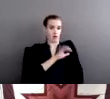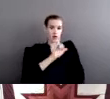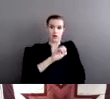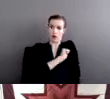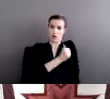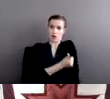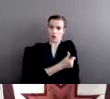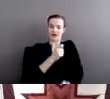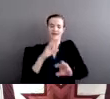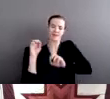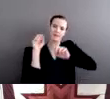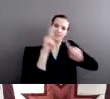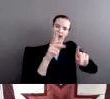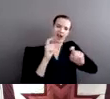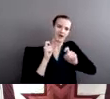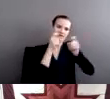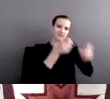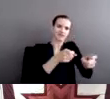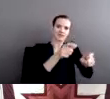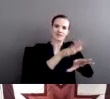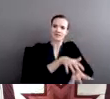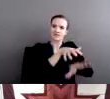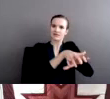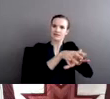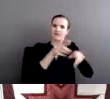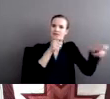appropriate action when someone is victimized.